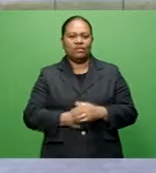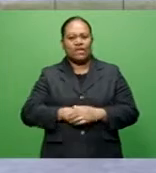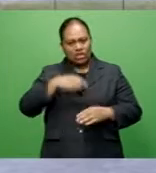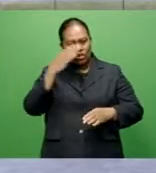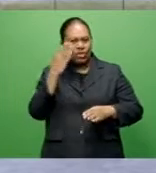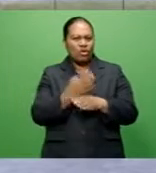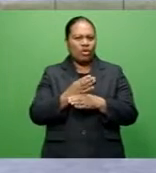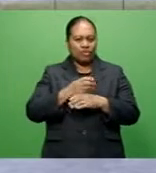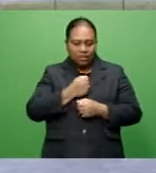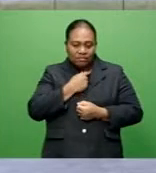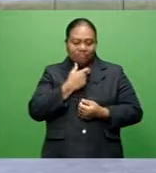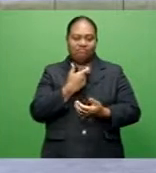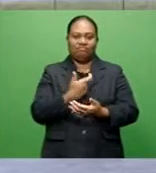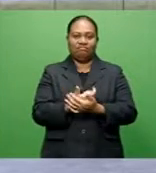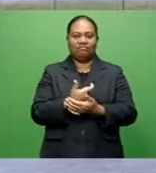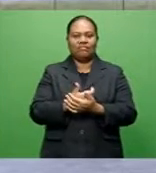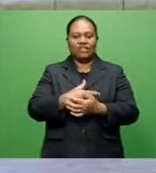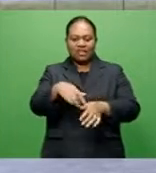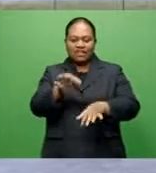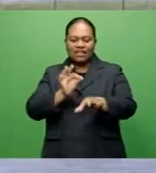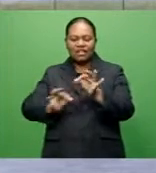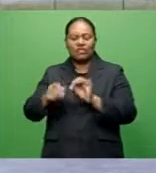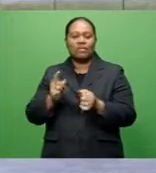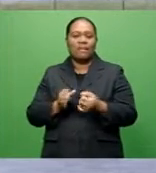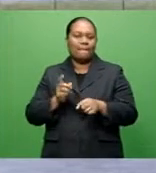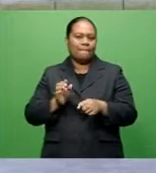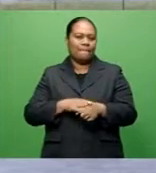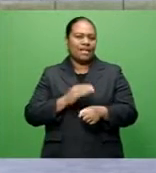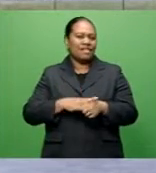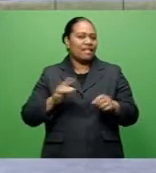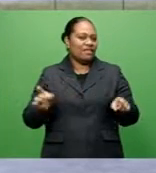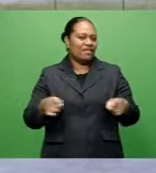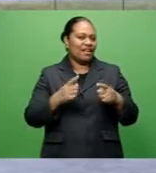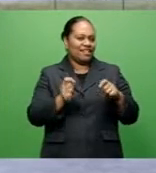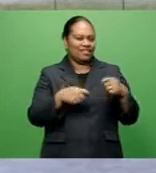impressing national selectors and making the final 12-member squad.